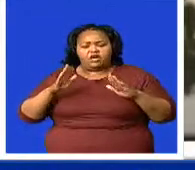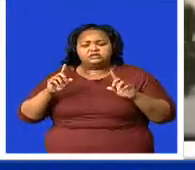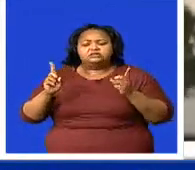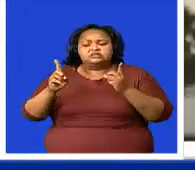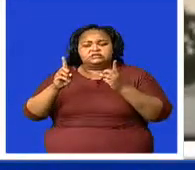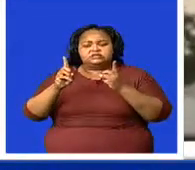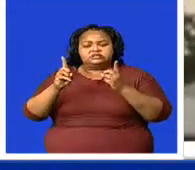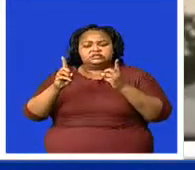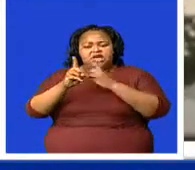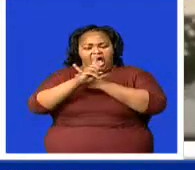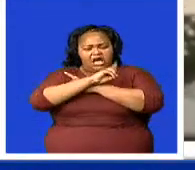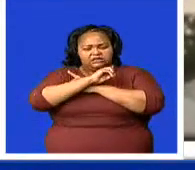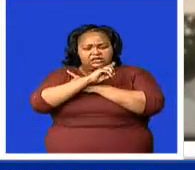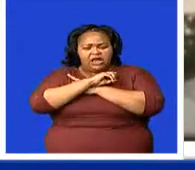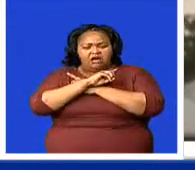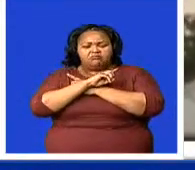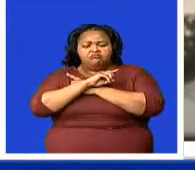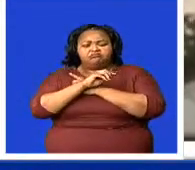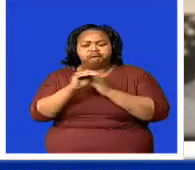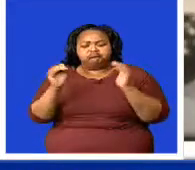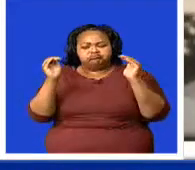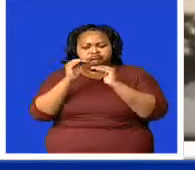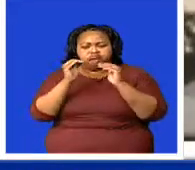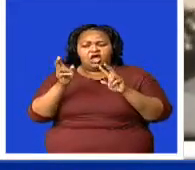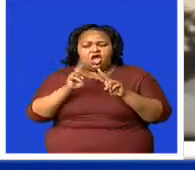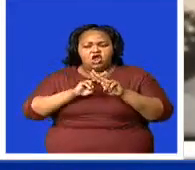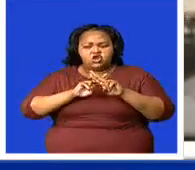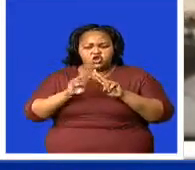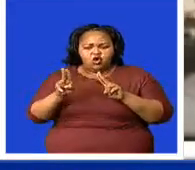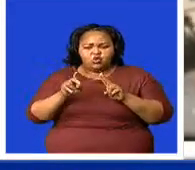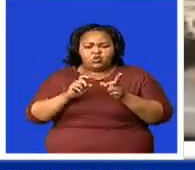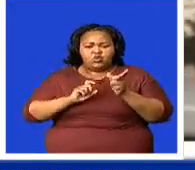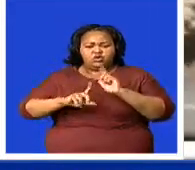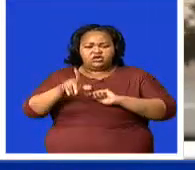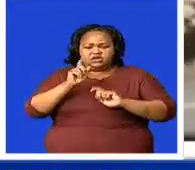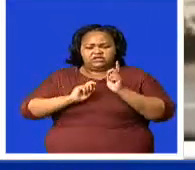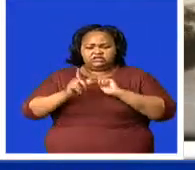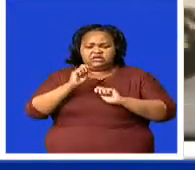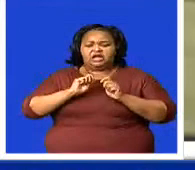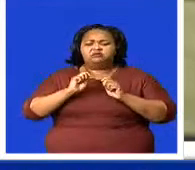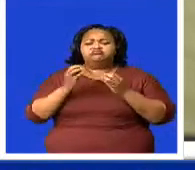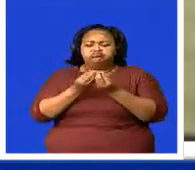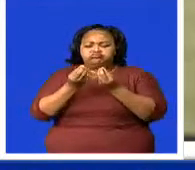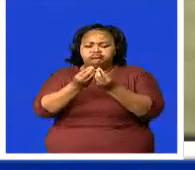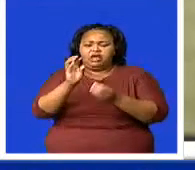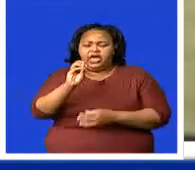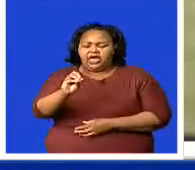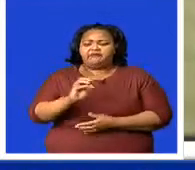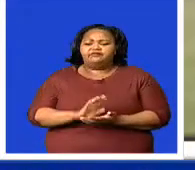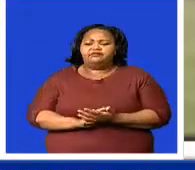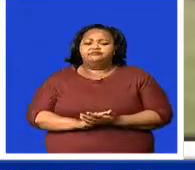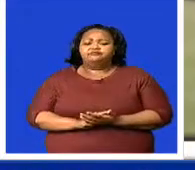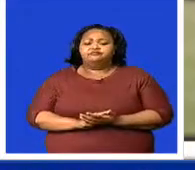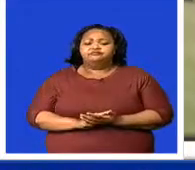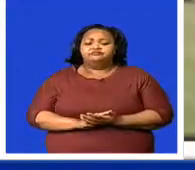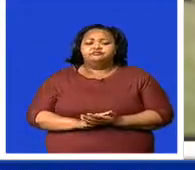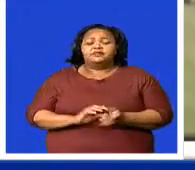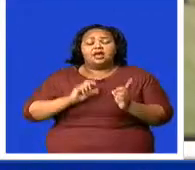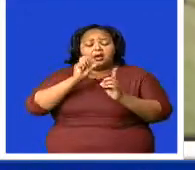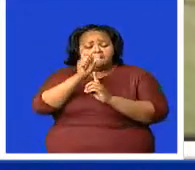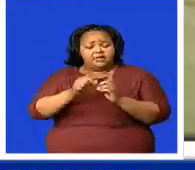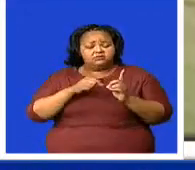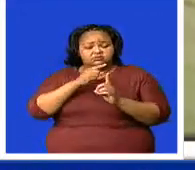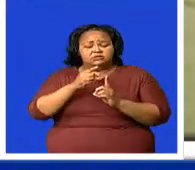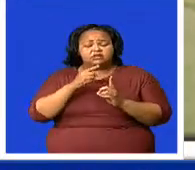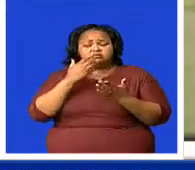national events have taken place this year. Mhlanga concluded urging golfers